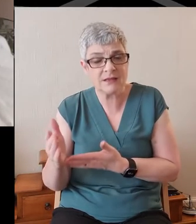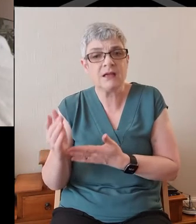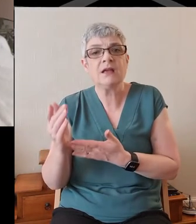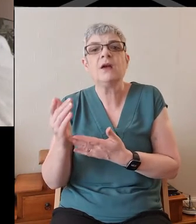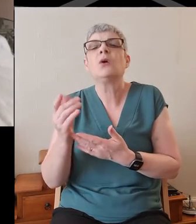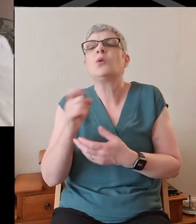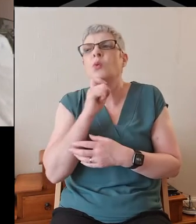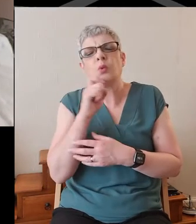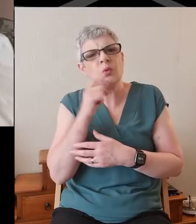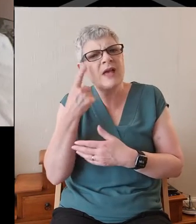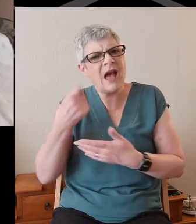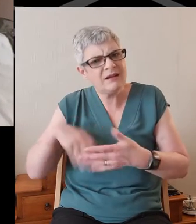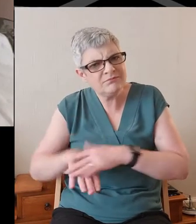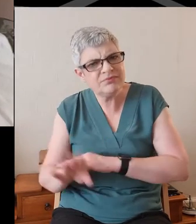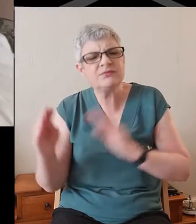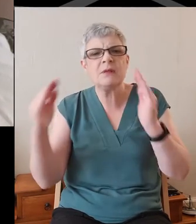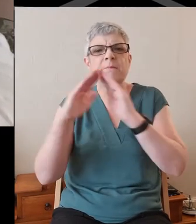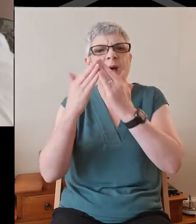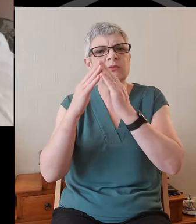of God?